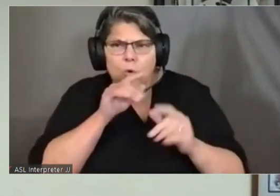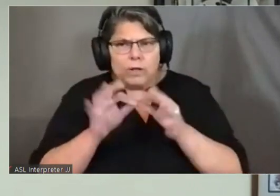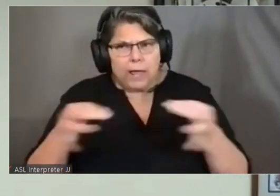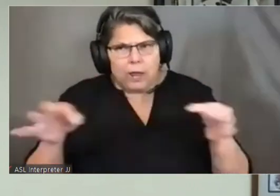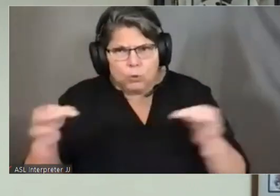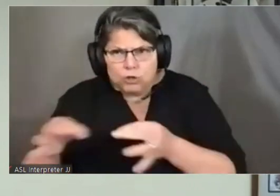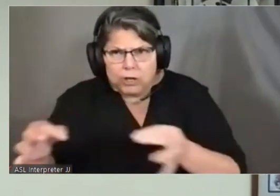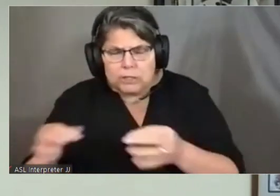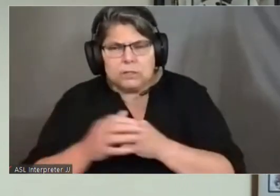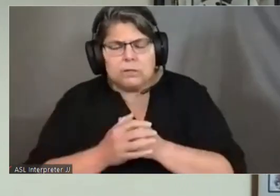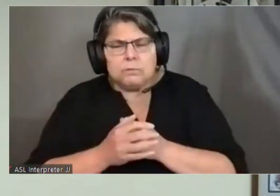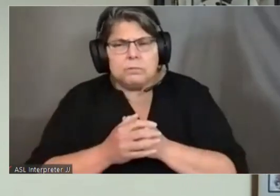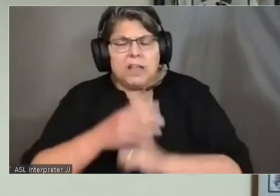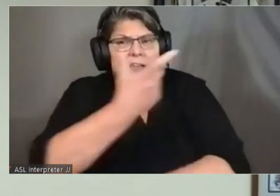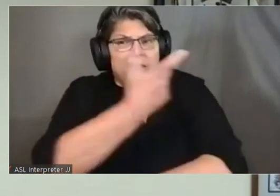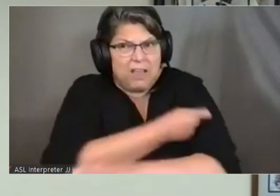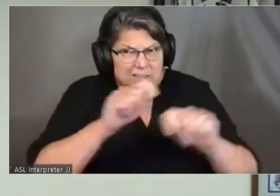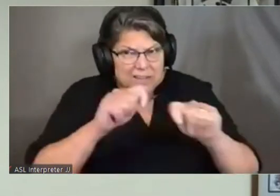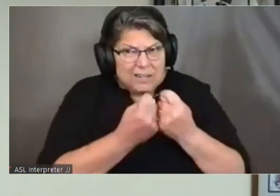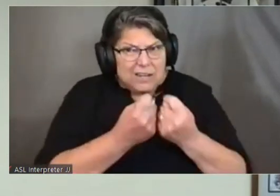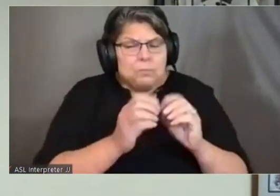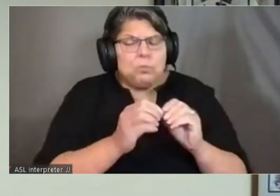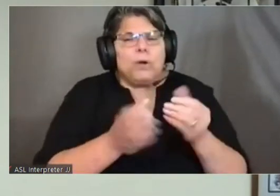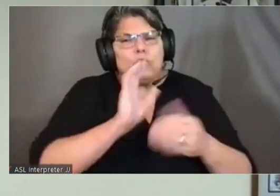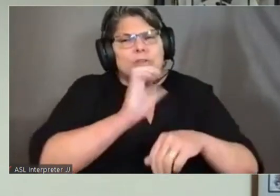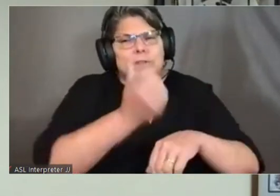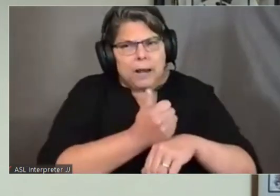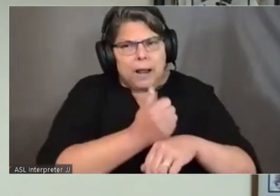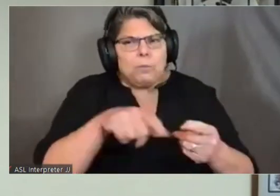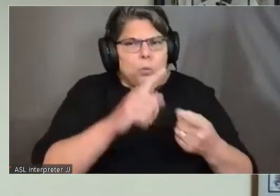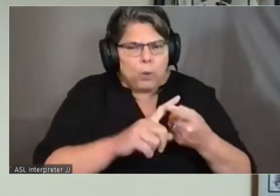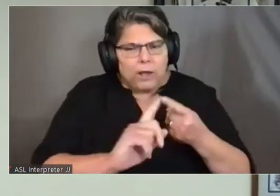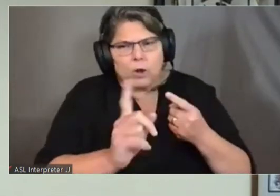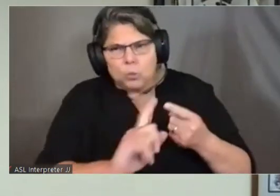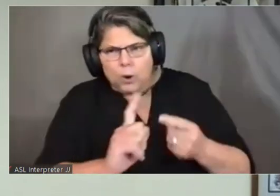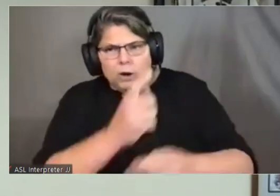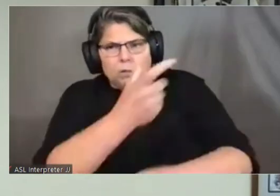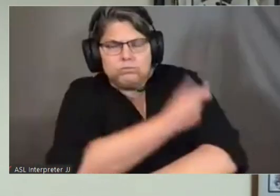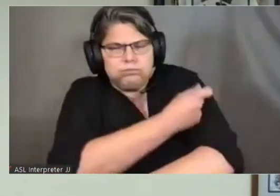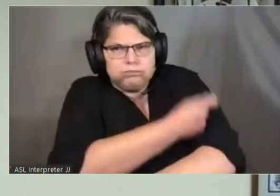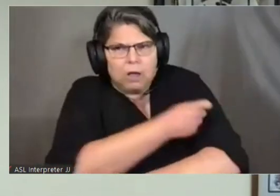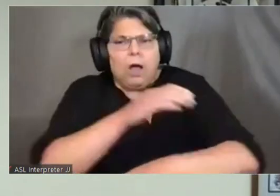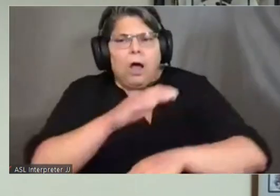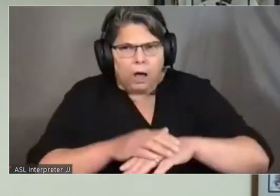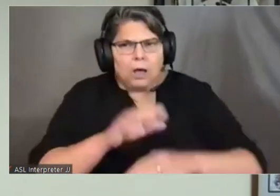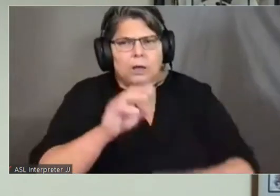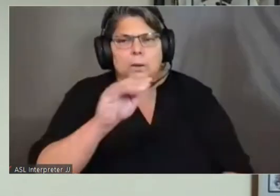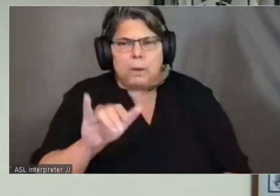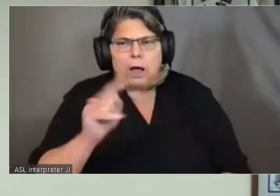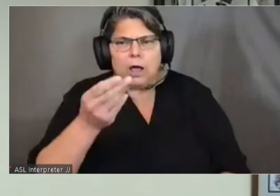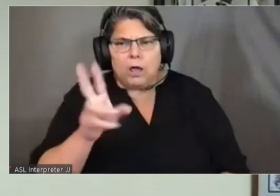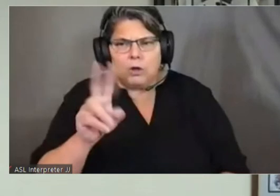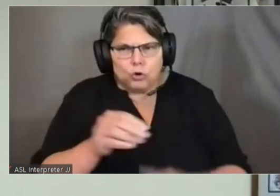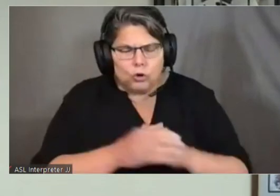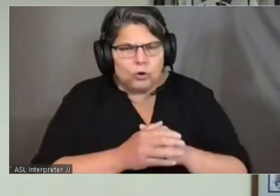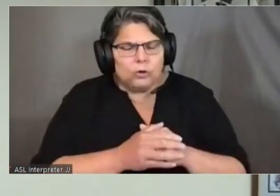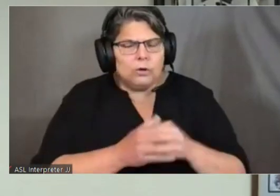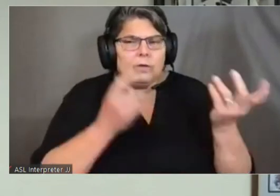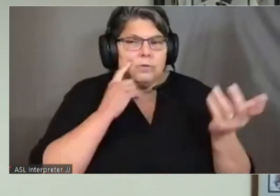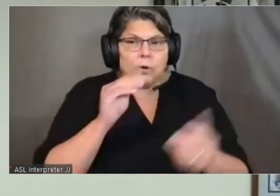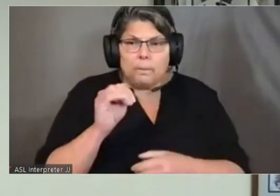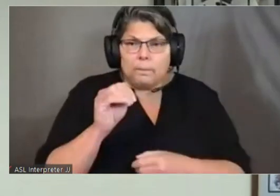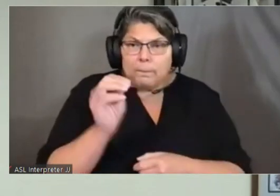also easier to set up events with my turn restricted to Mendocino County only or target age or other groups